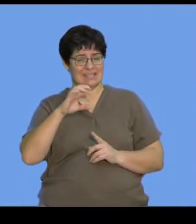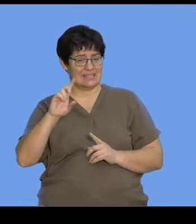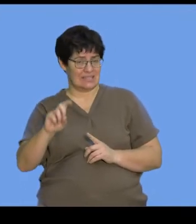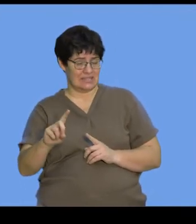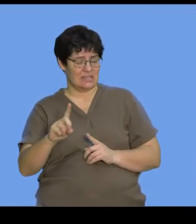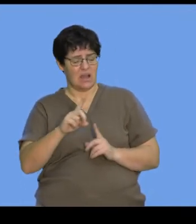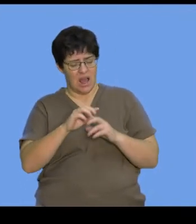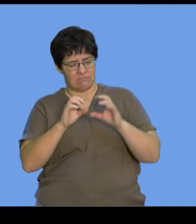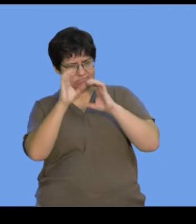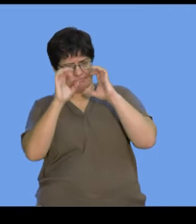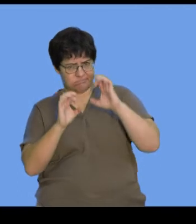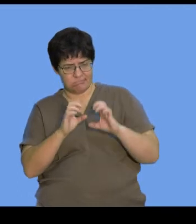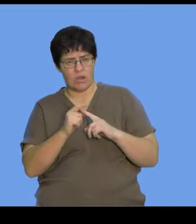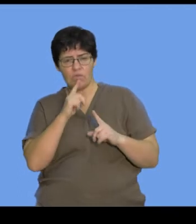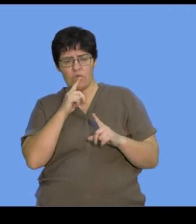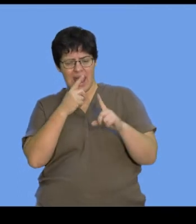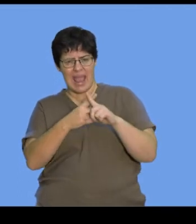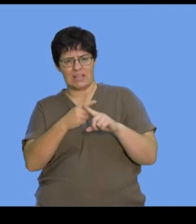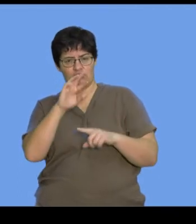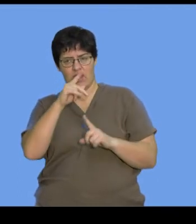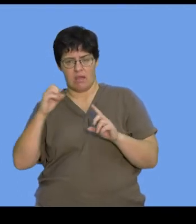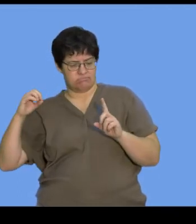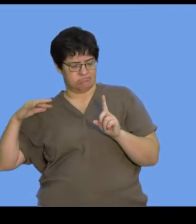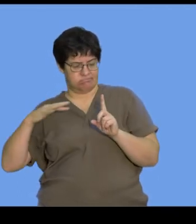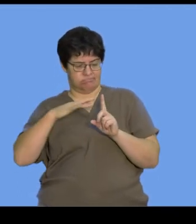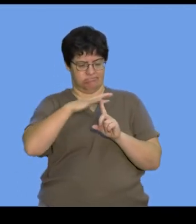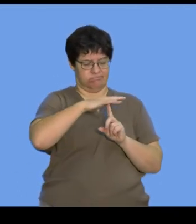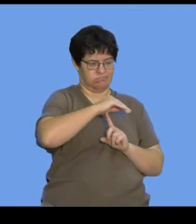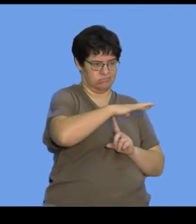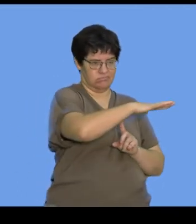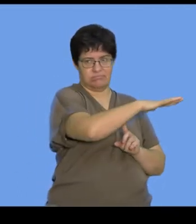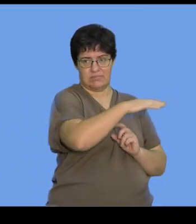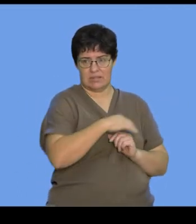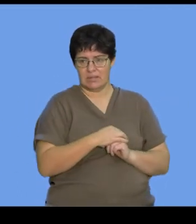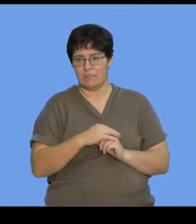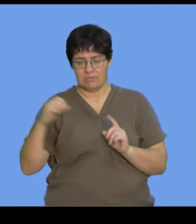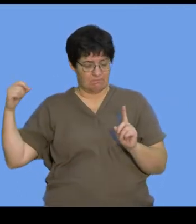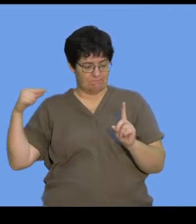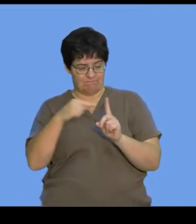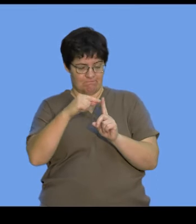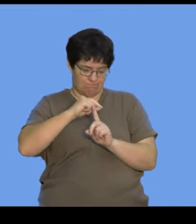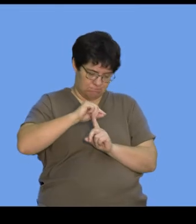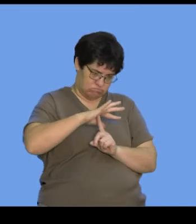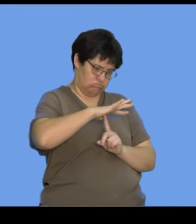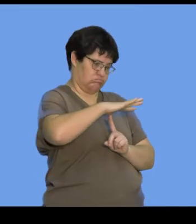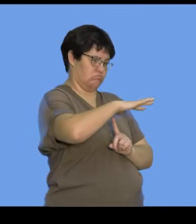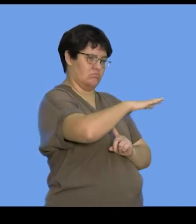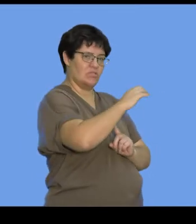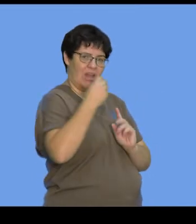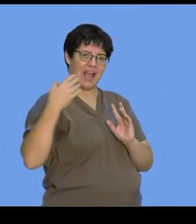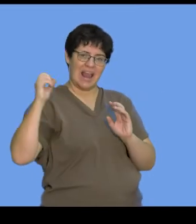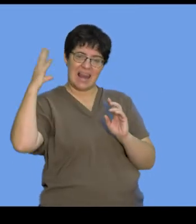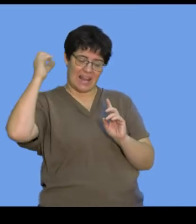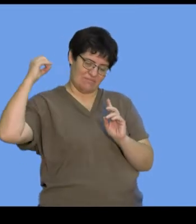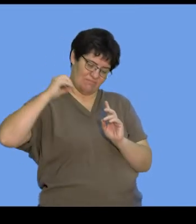through x-ray beams. And that produced a display of diffraction images of light